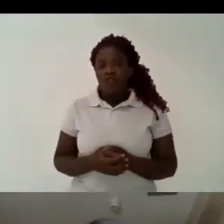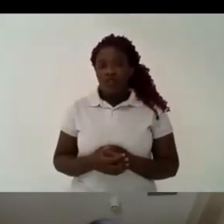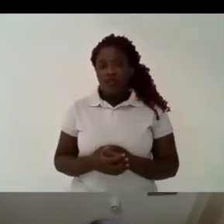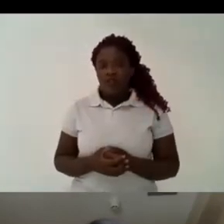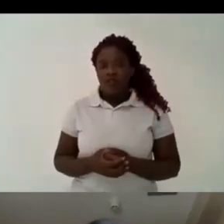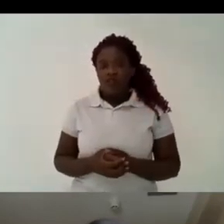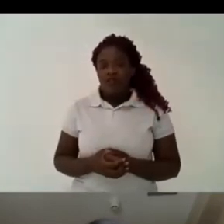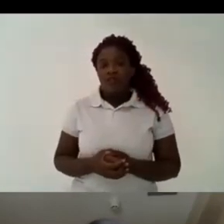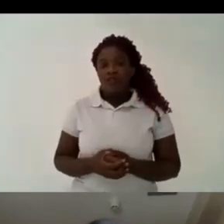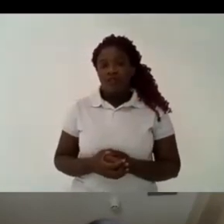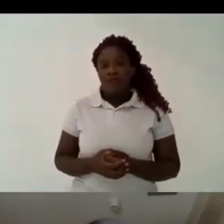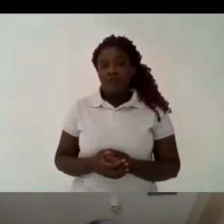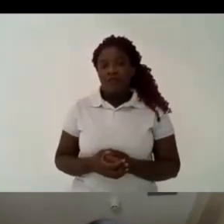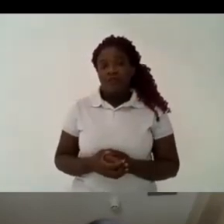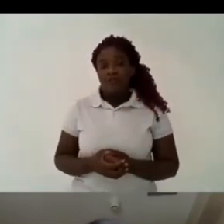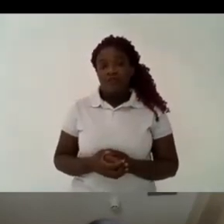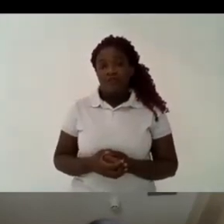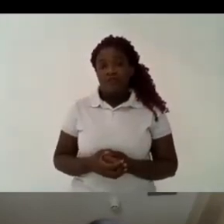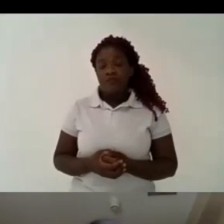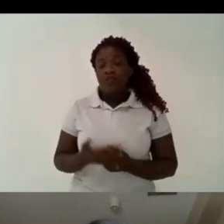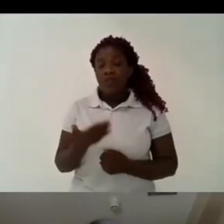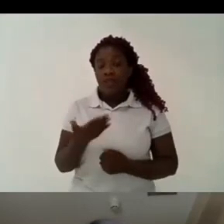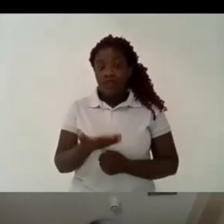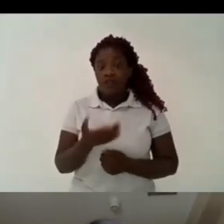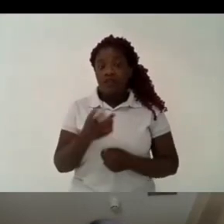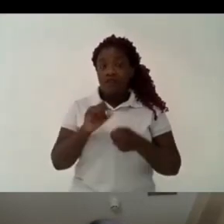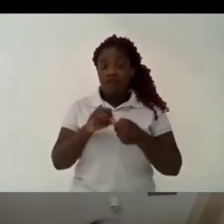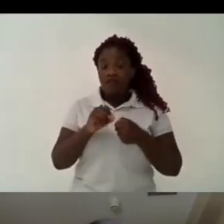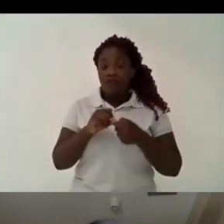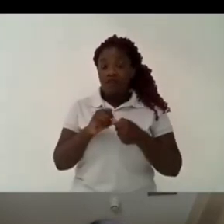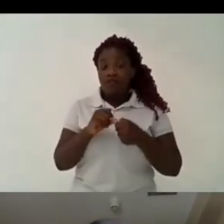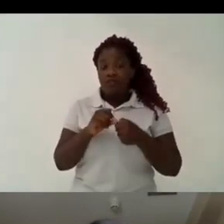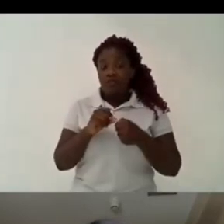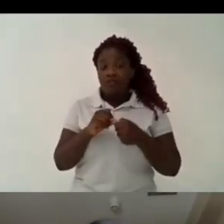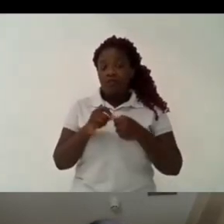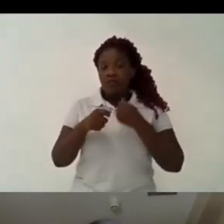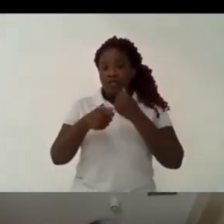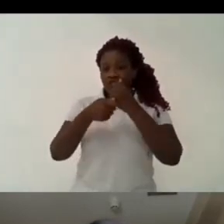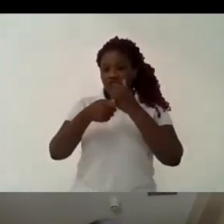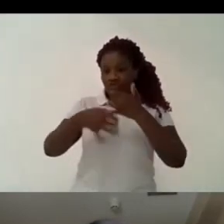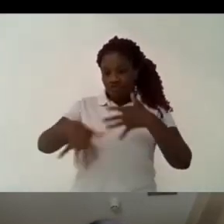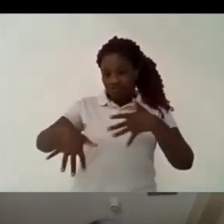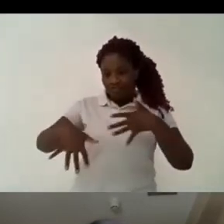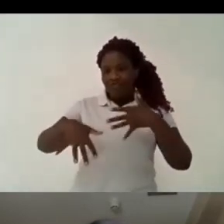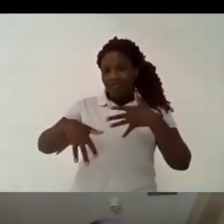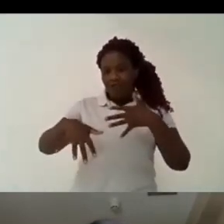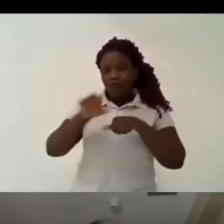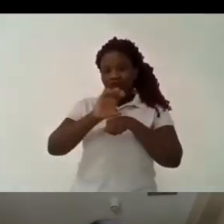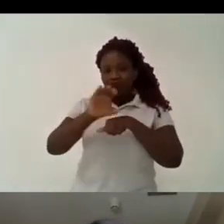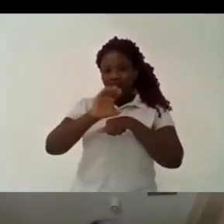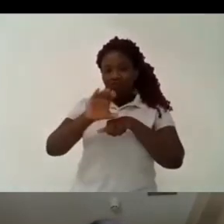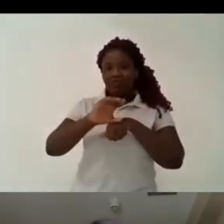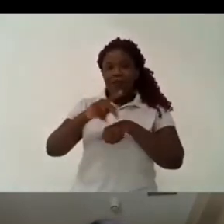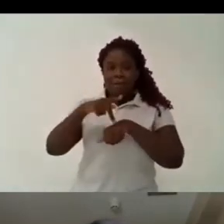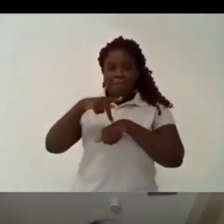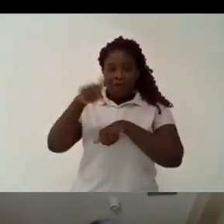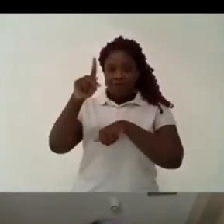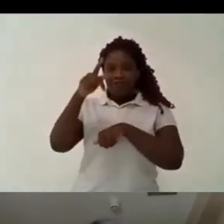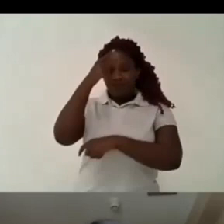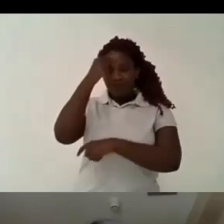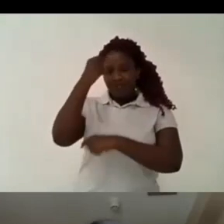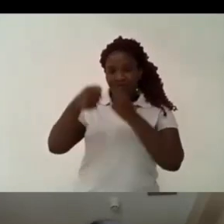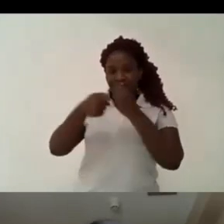to do some post